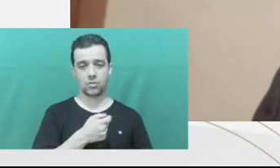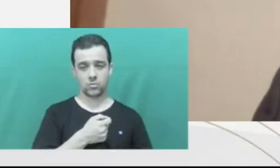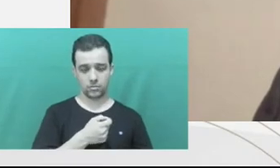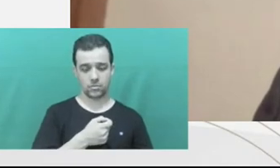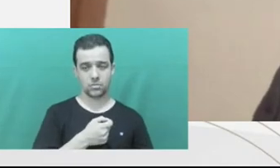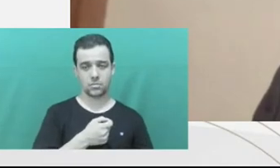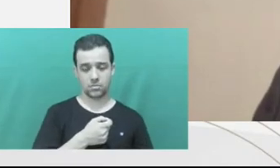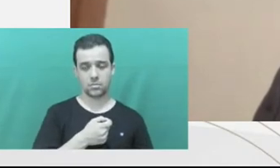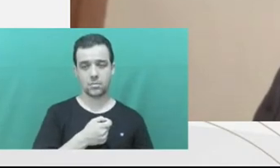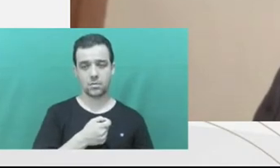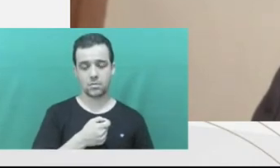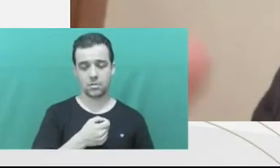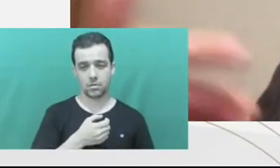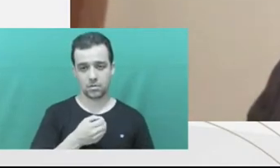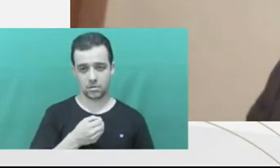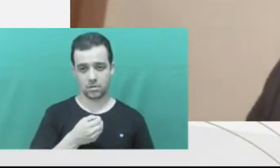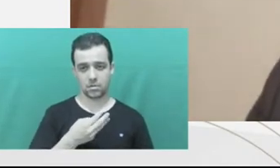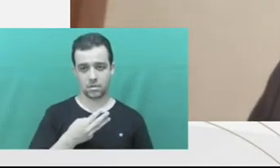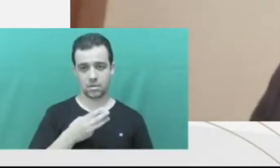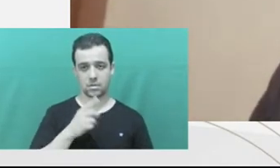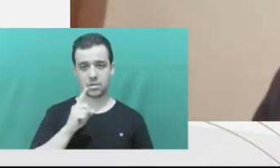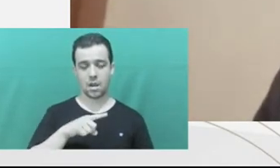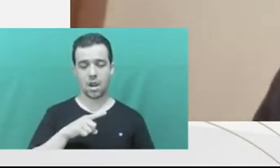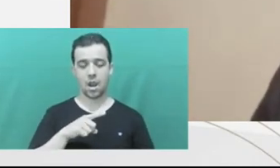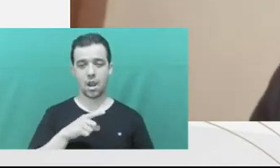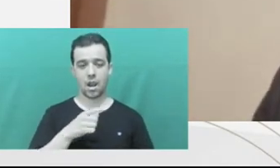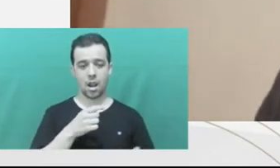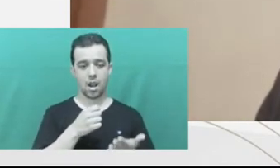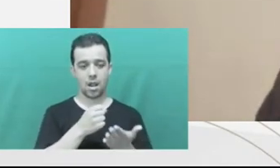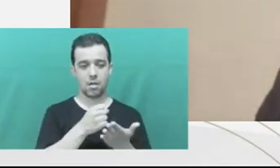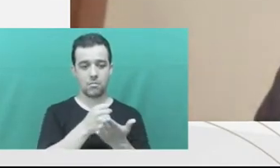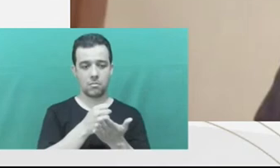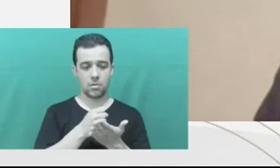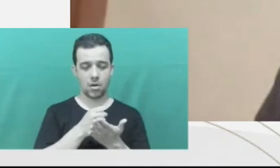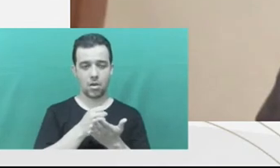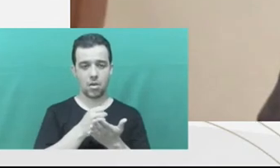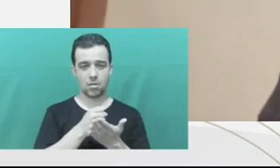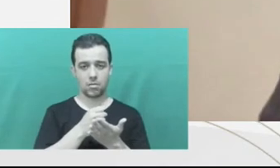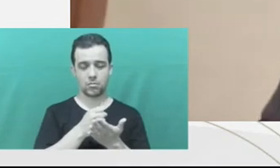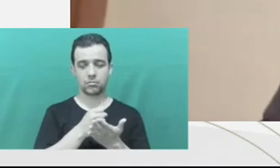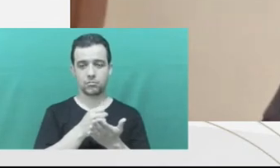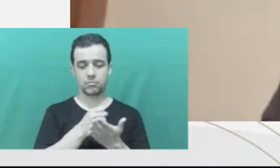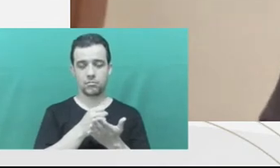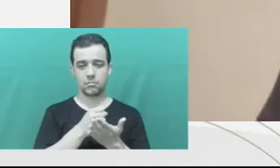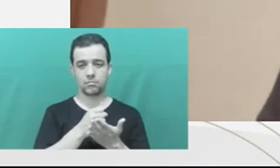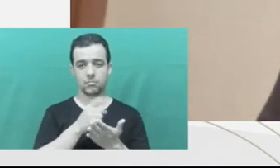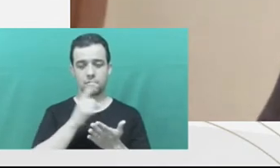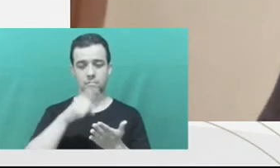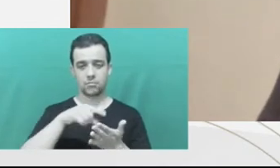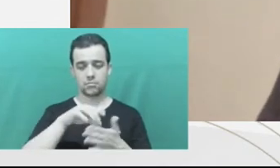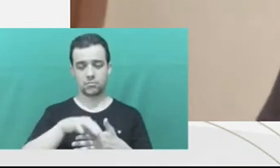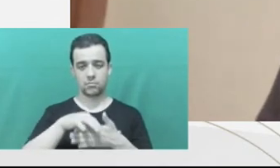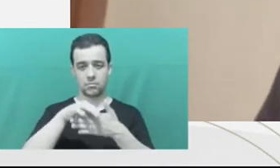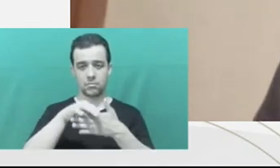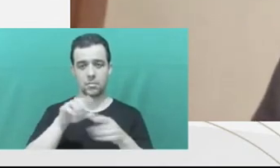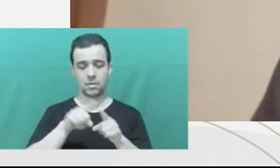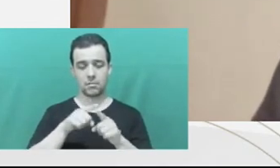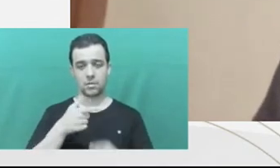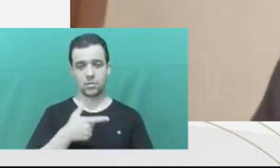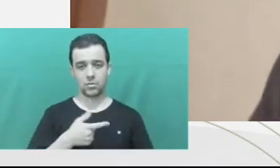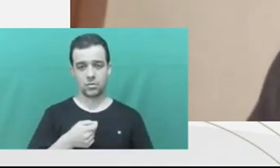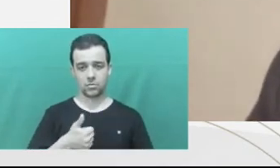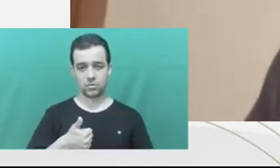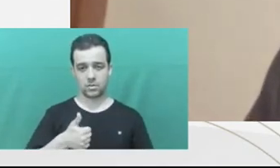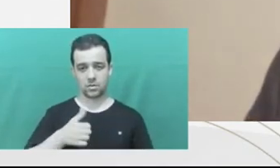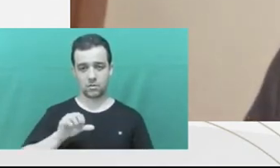2013, and we had the Lava Jato, and we had